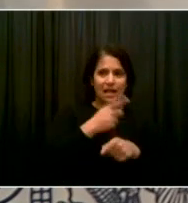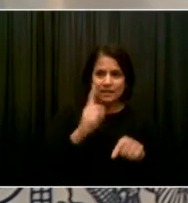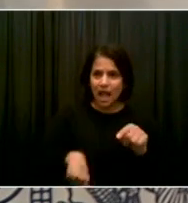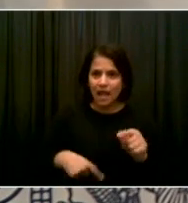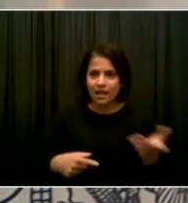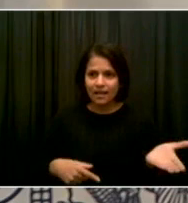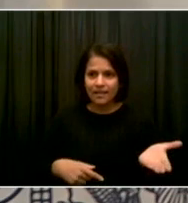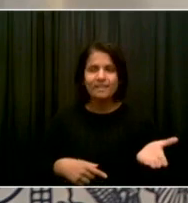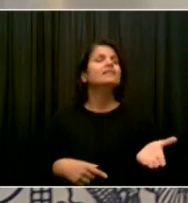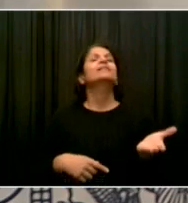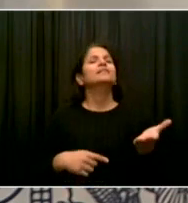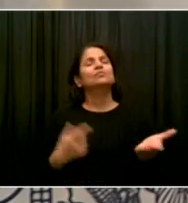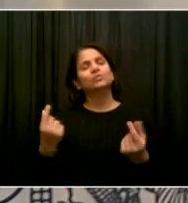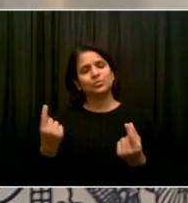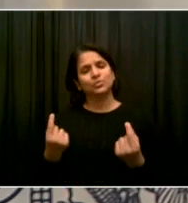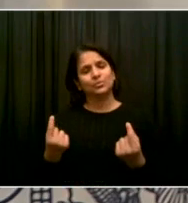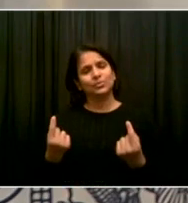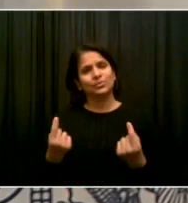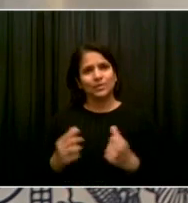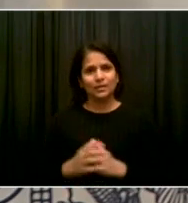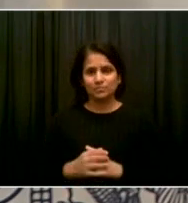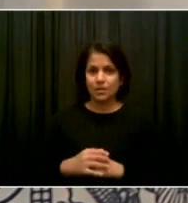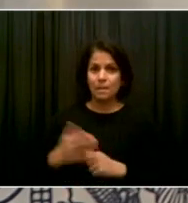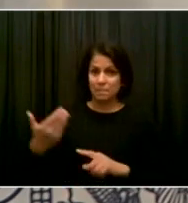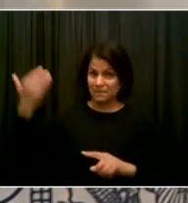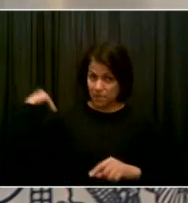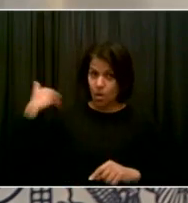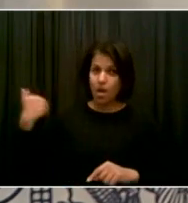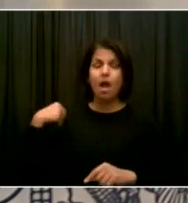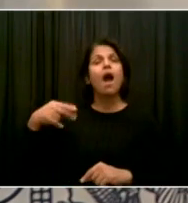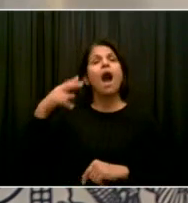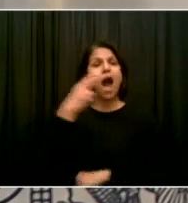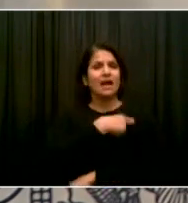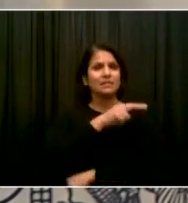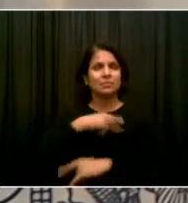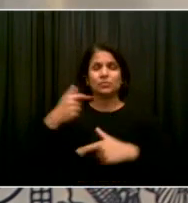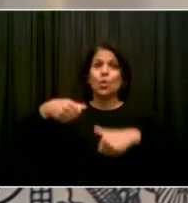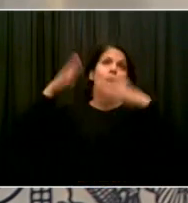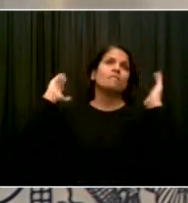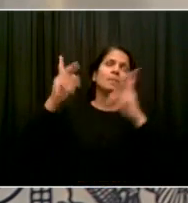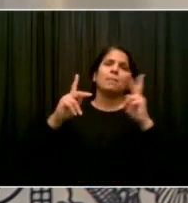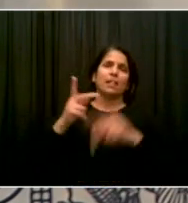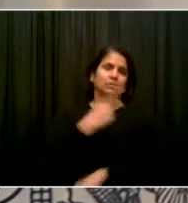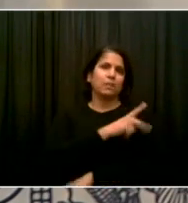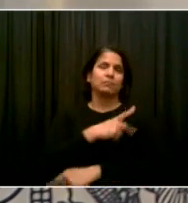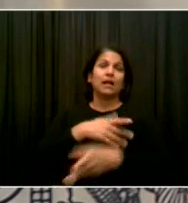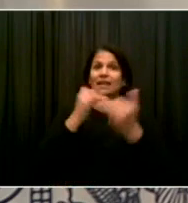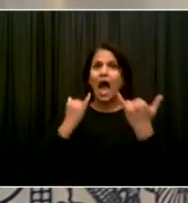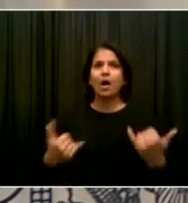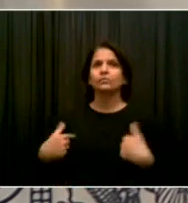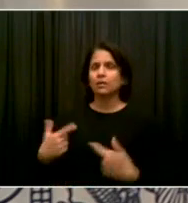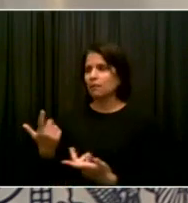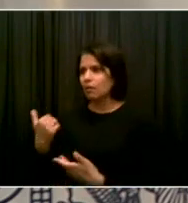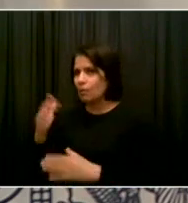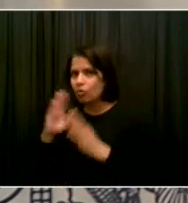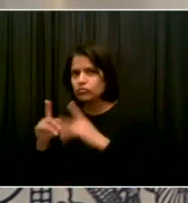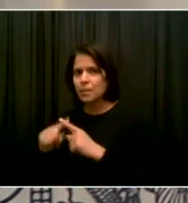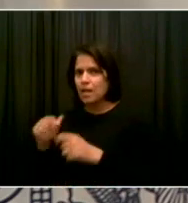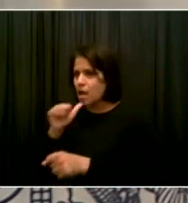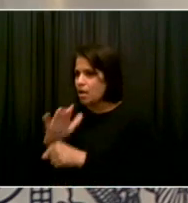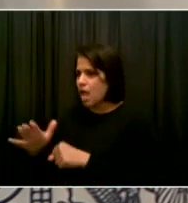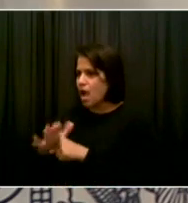the case that we really are just seeing this massive volume rather than acuity of illness? The fantastic